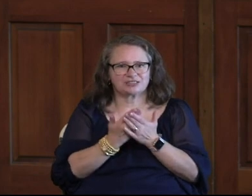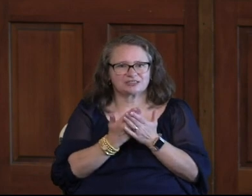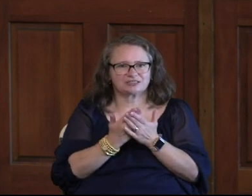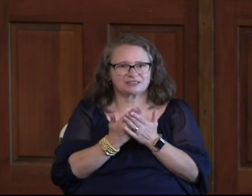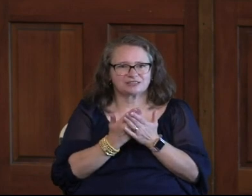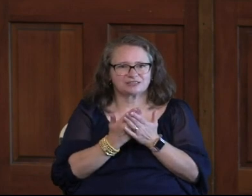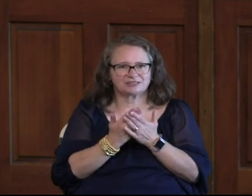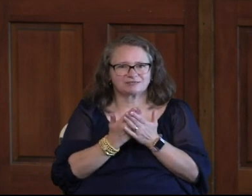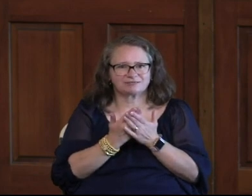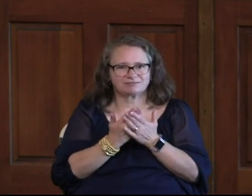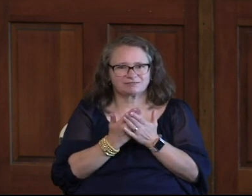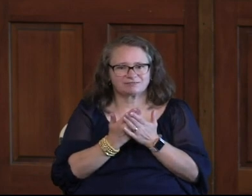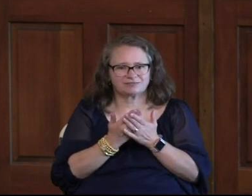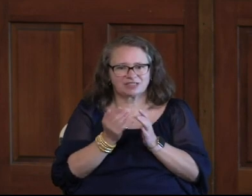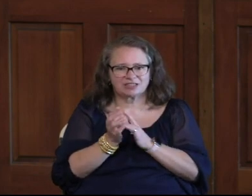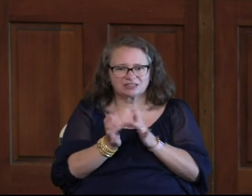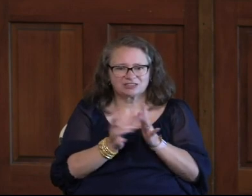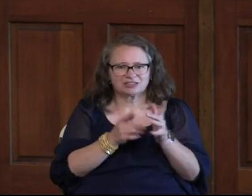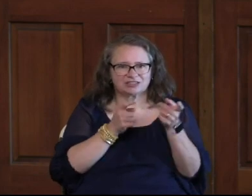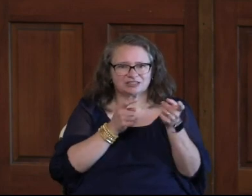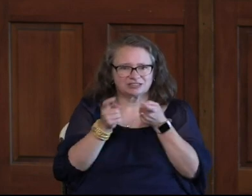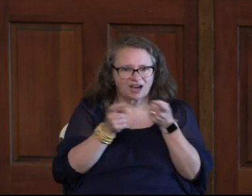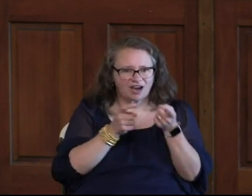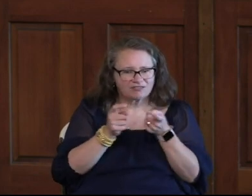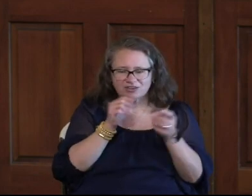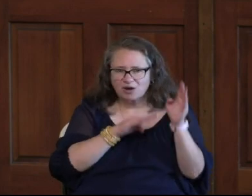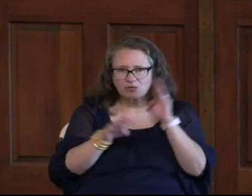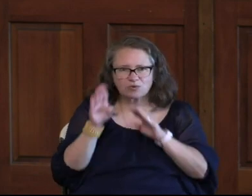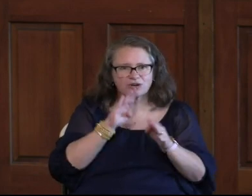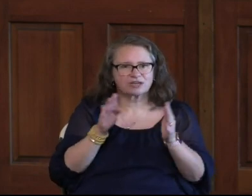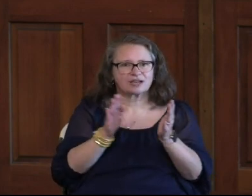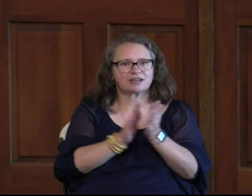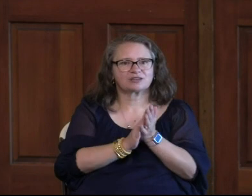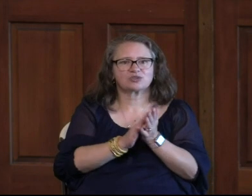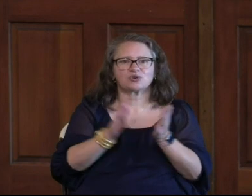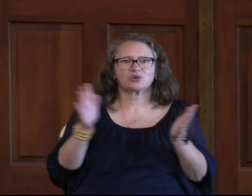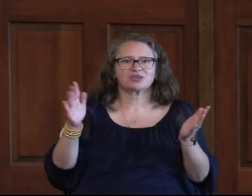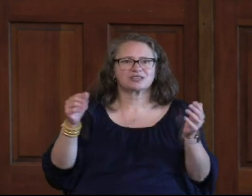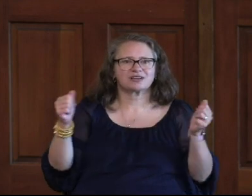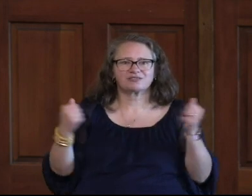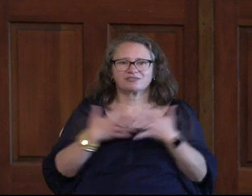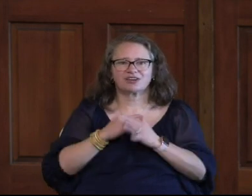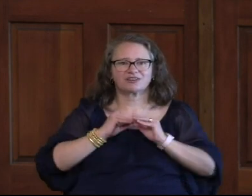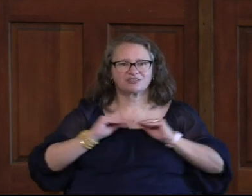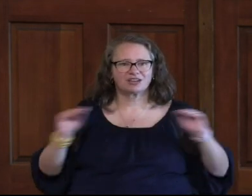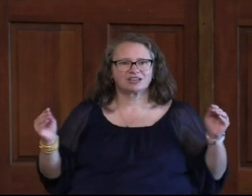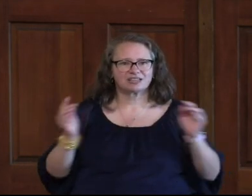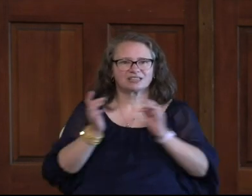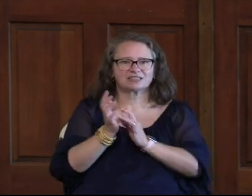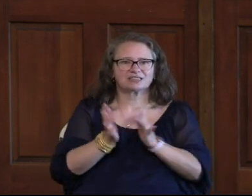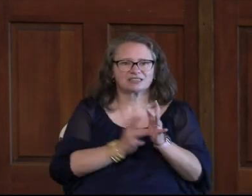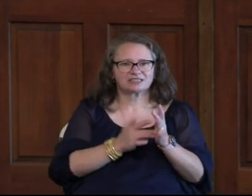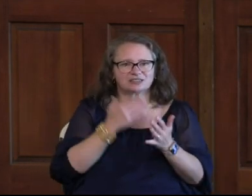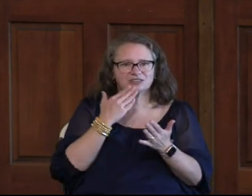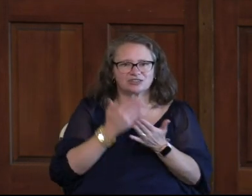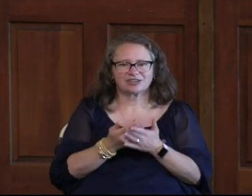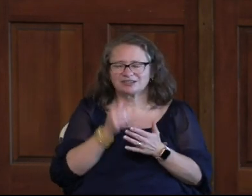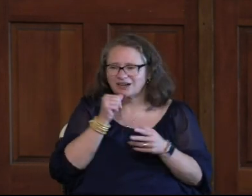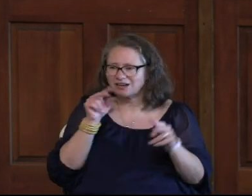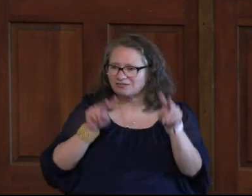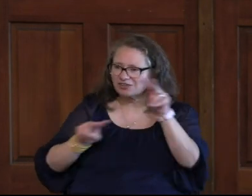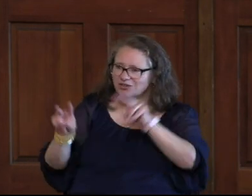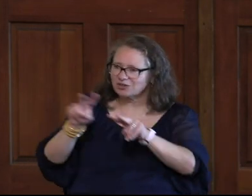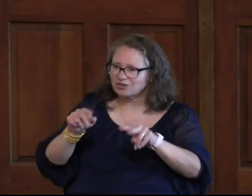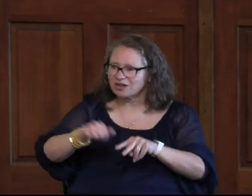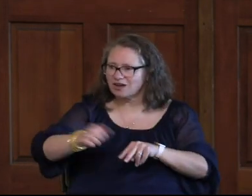Jesus Is Good Jesus Is Sovereign I Don't Have To Worry Jesus Is Glorious I Don't Have To Fear Others Jesus Is Good I Don't Have To